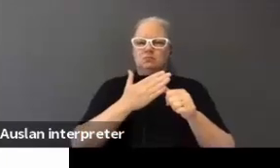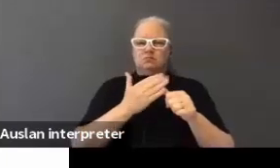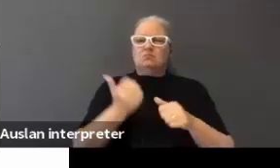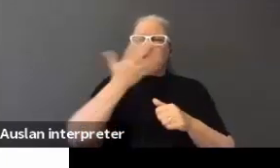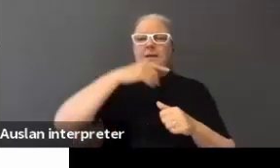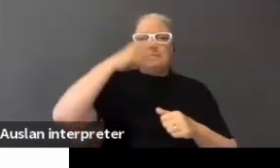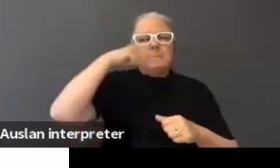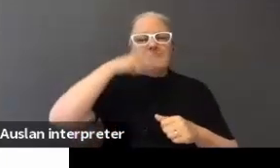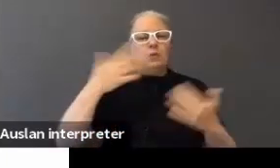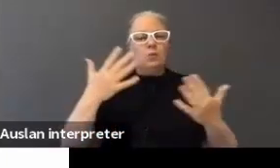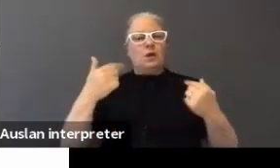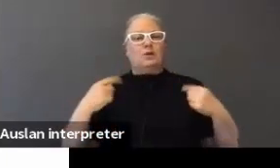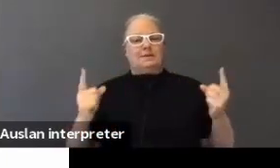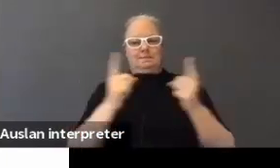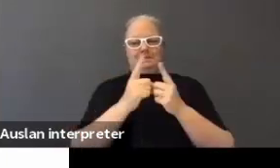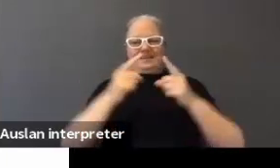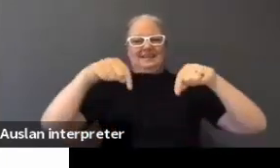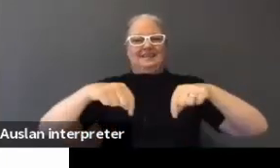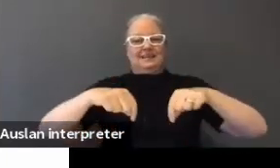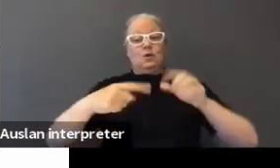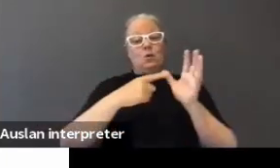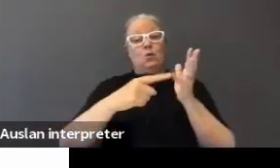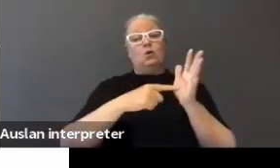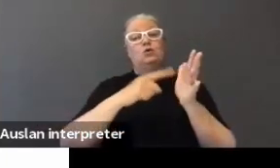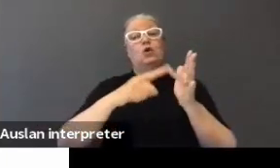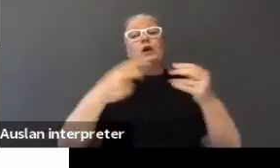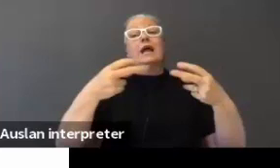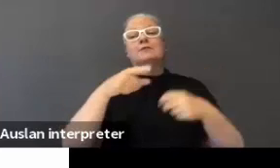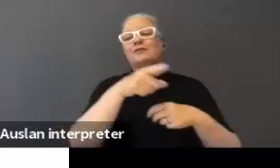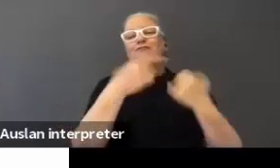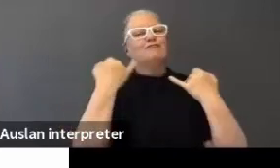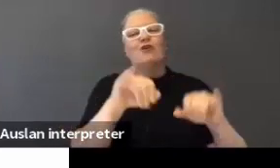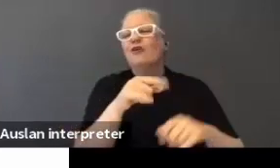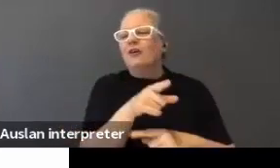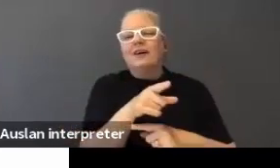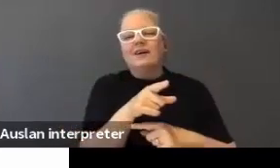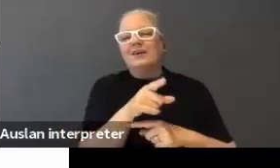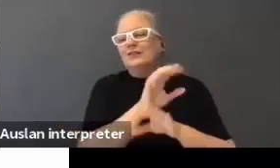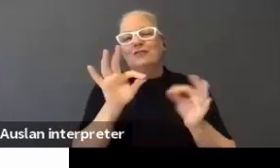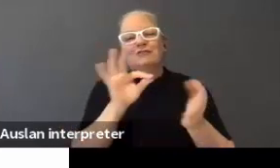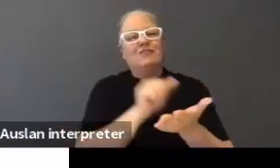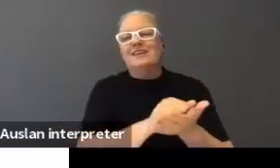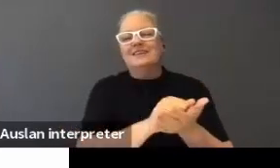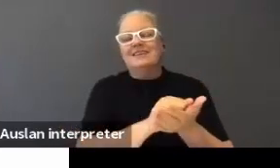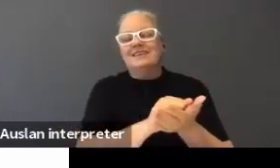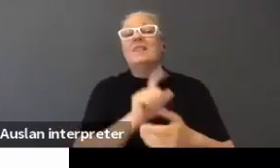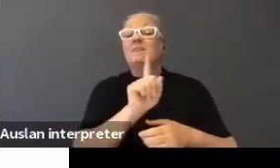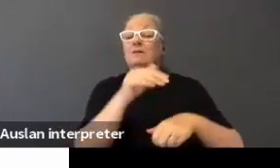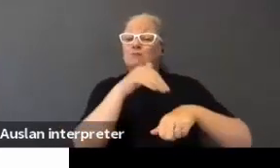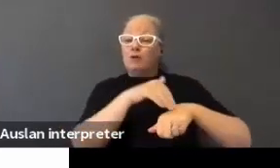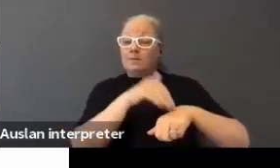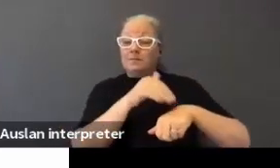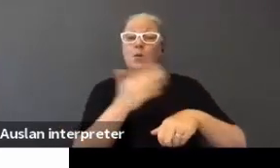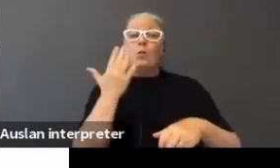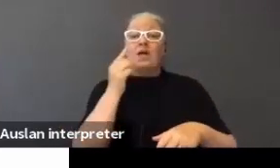etc. So, the auto captions have got it wrong. And the issue with this is when they do